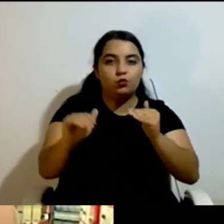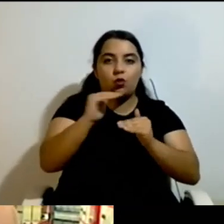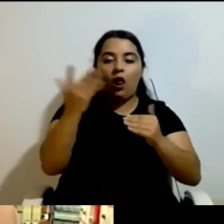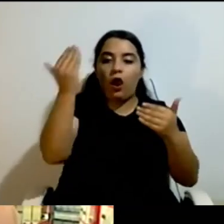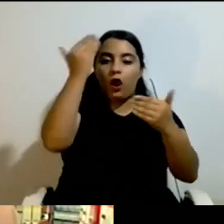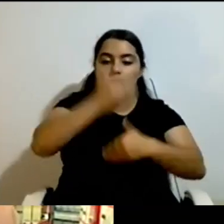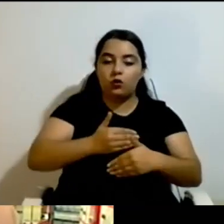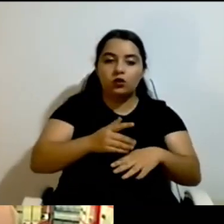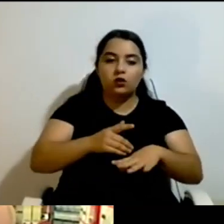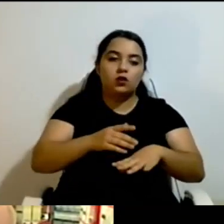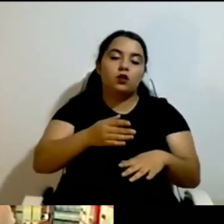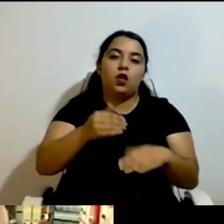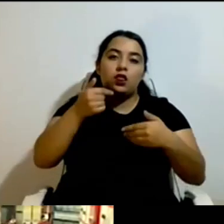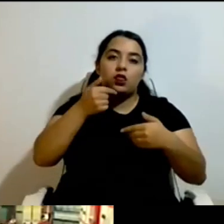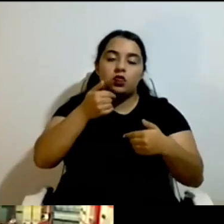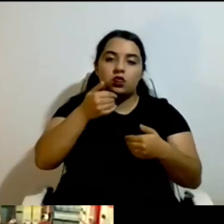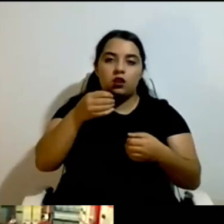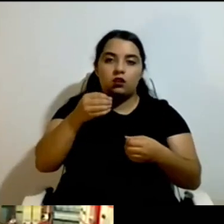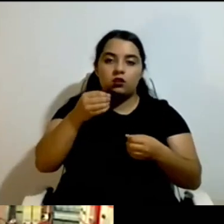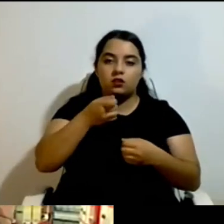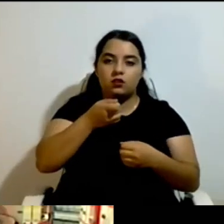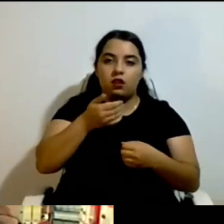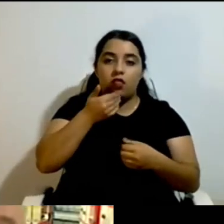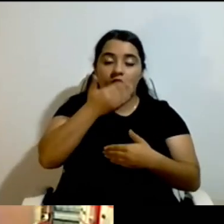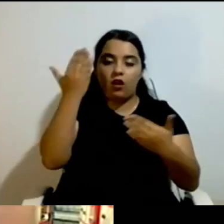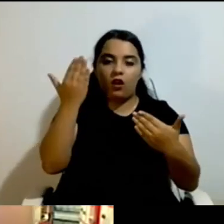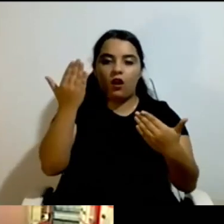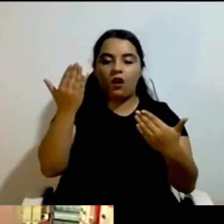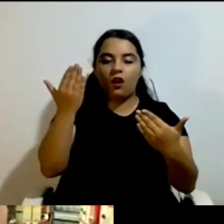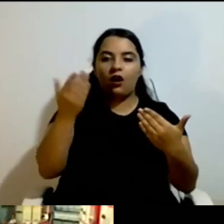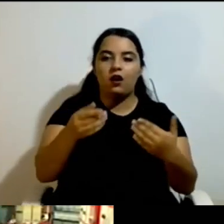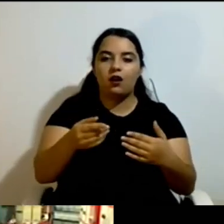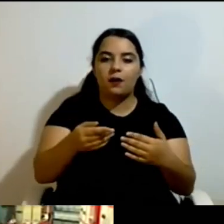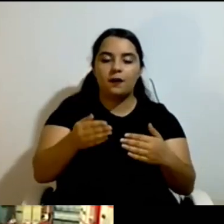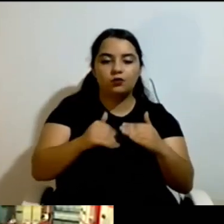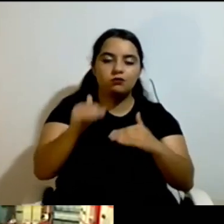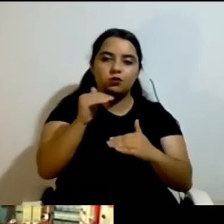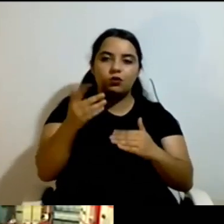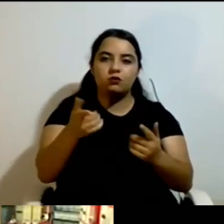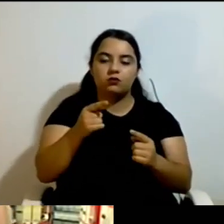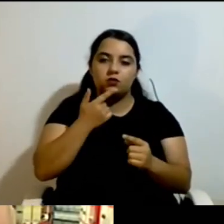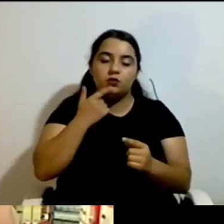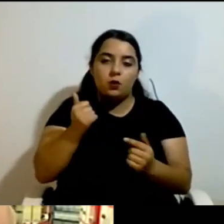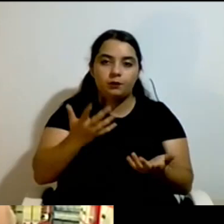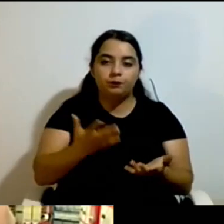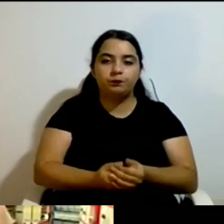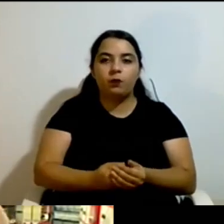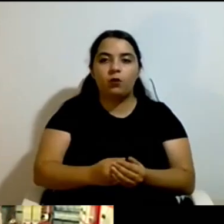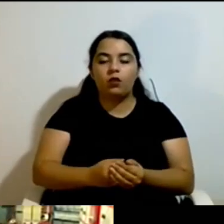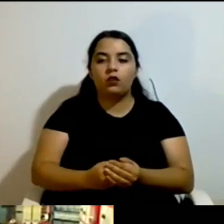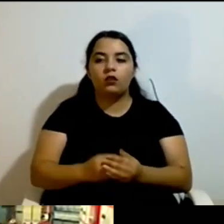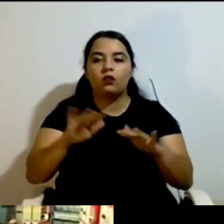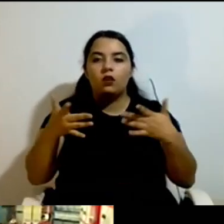Okay, what is more? We train our assistance by ourselves only. At the beginning,